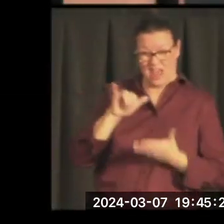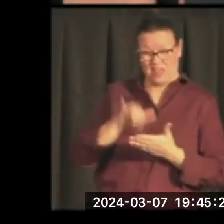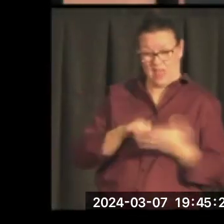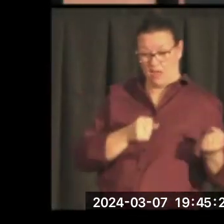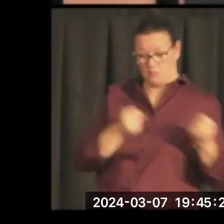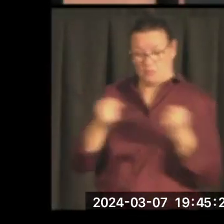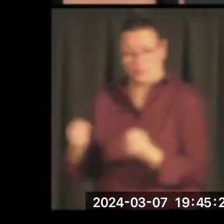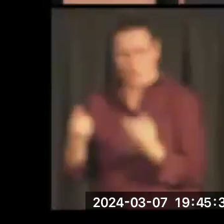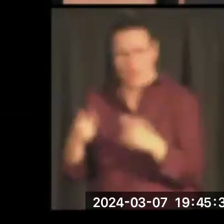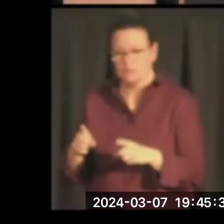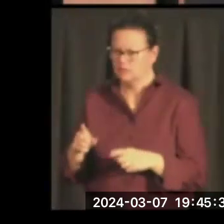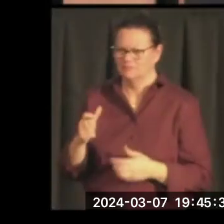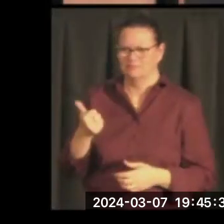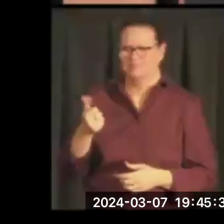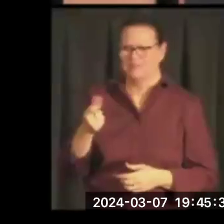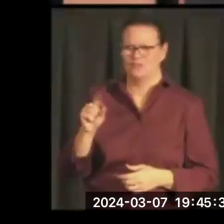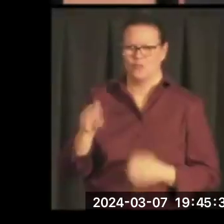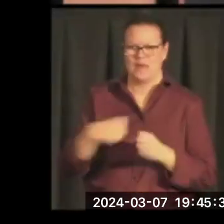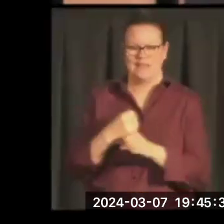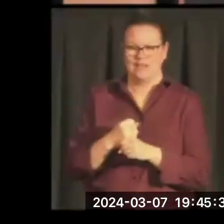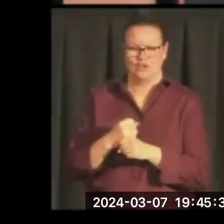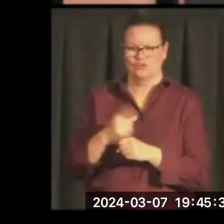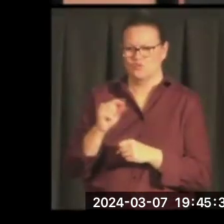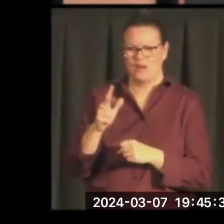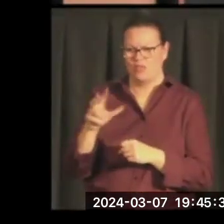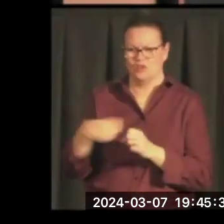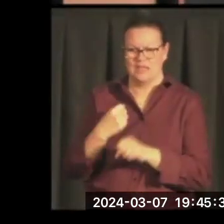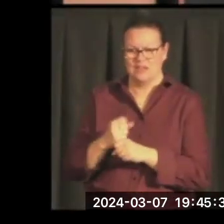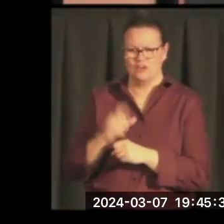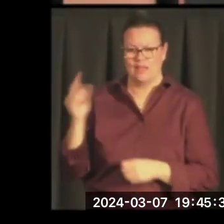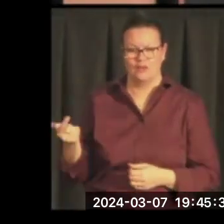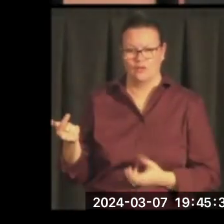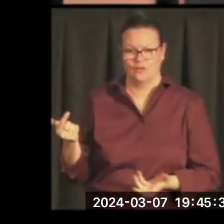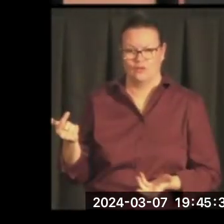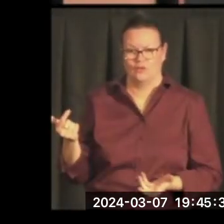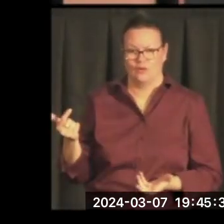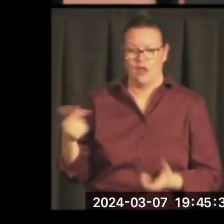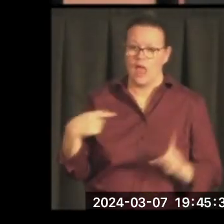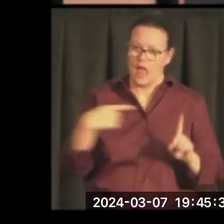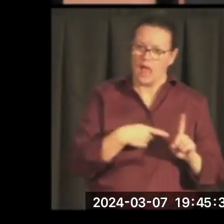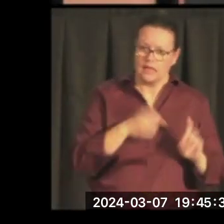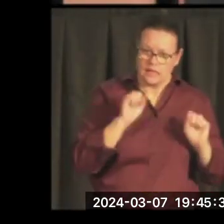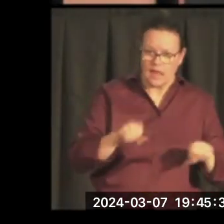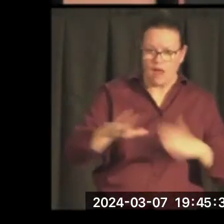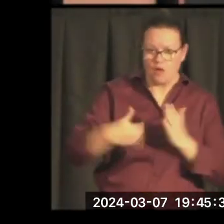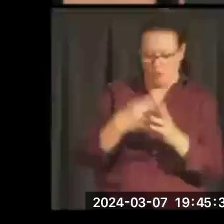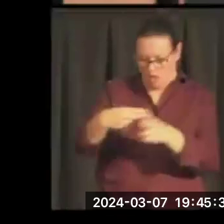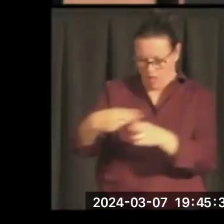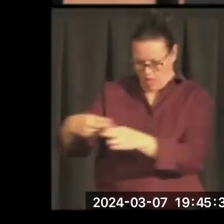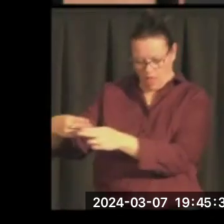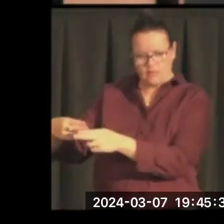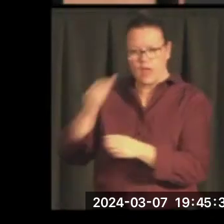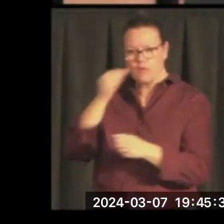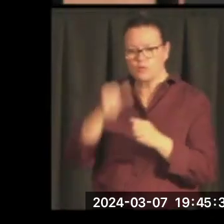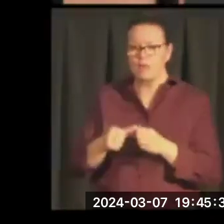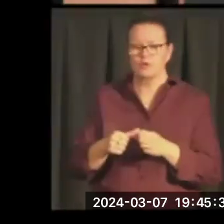And you just kind of sat back into wonder and wondered, how does he do this? And after we went through the town of Anaconda,